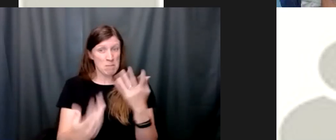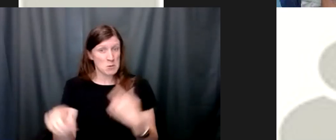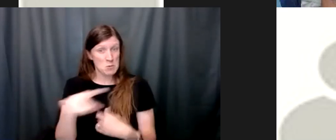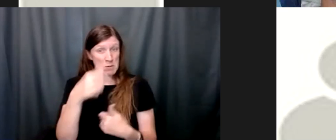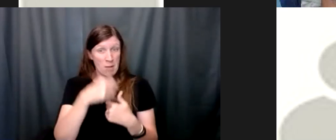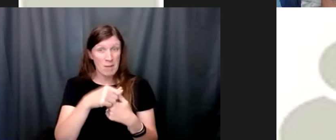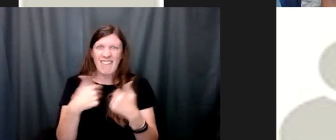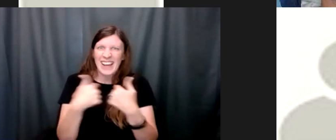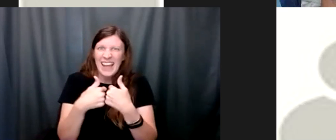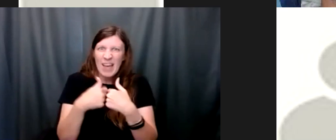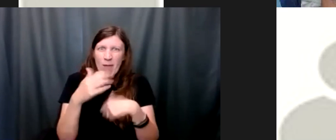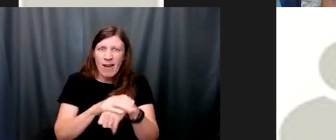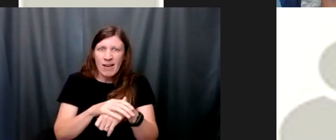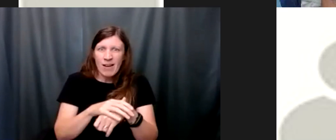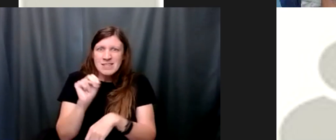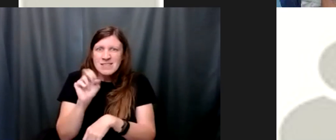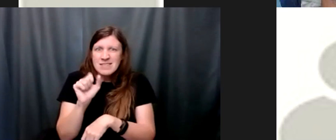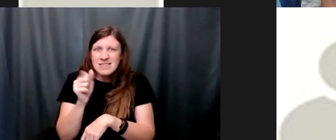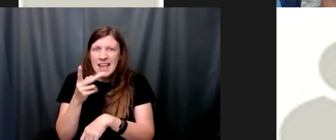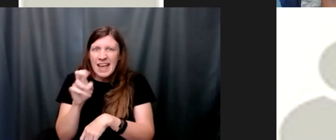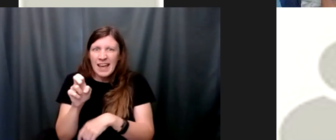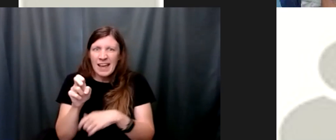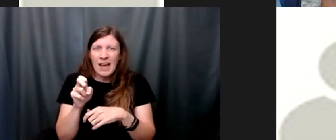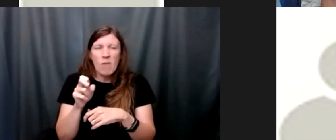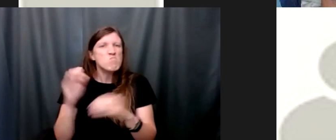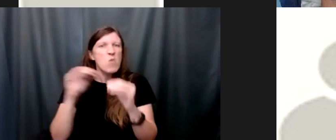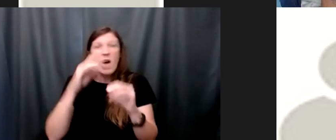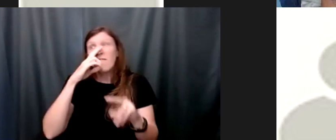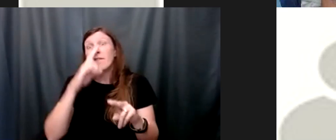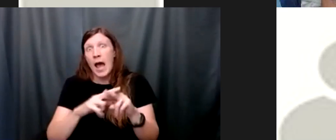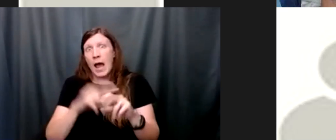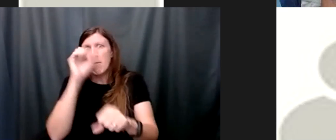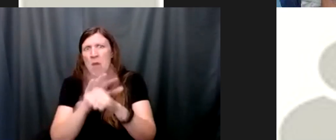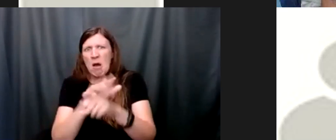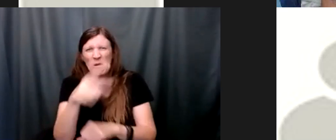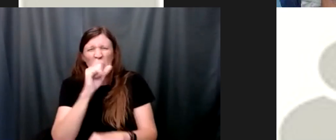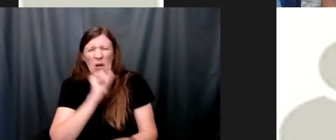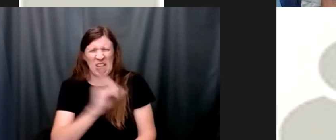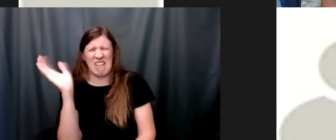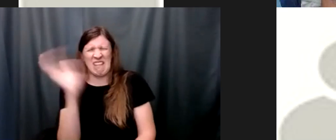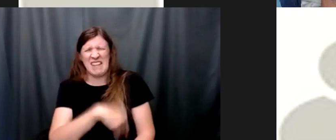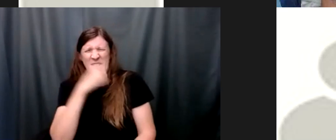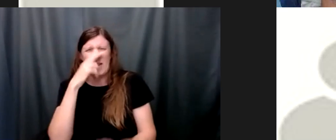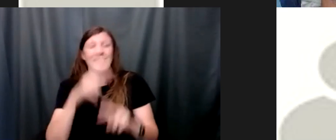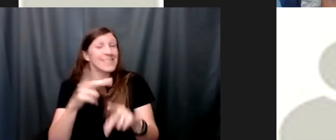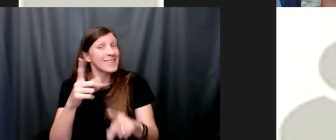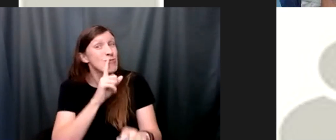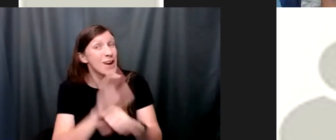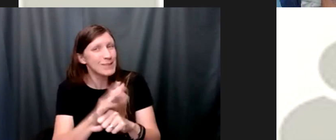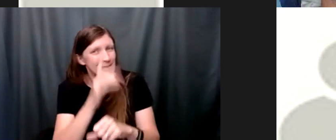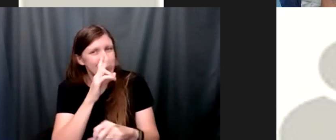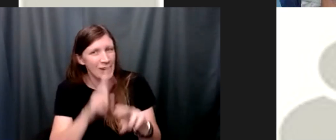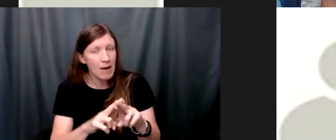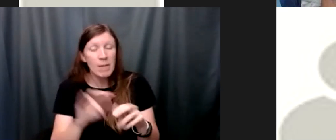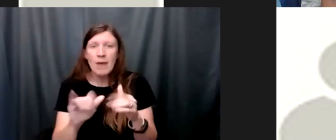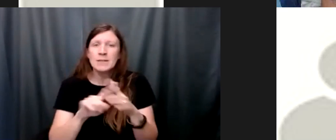had a game on it called snake it was far more fun than it looks i promise but that really was just the beginning it